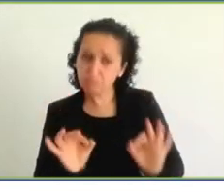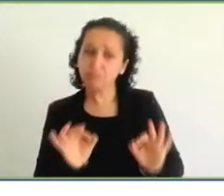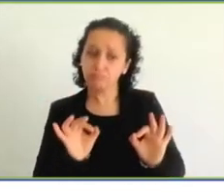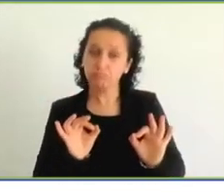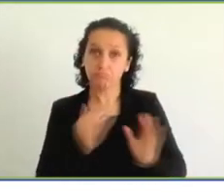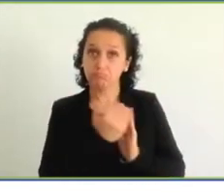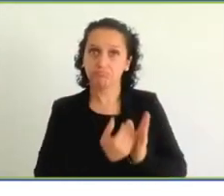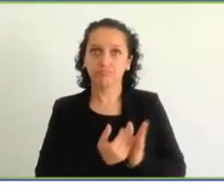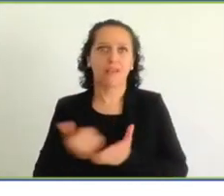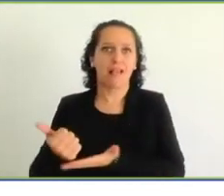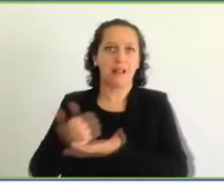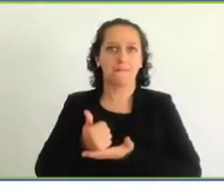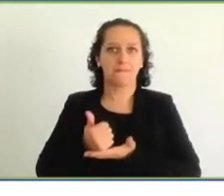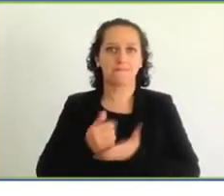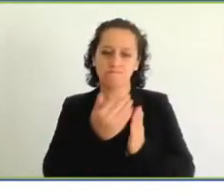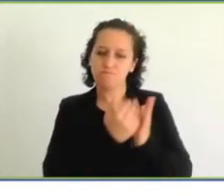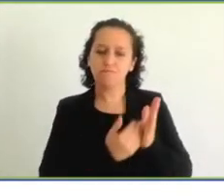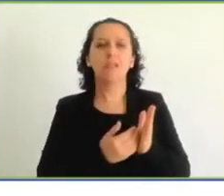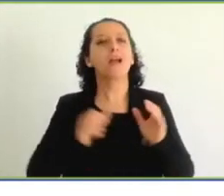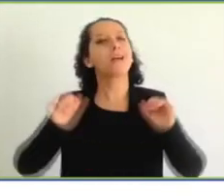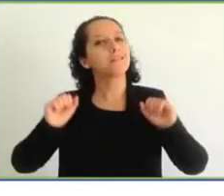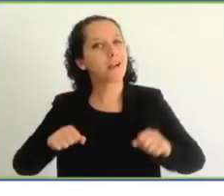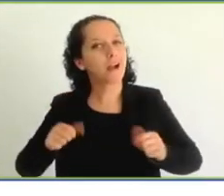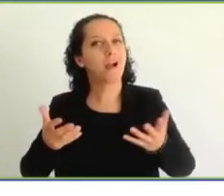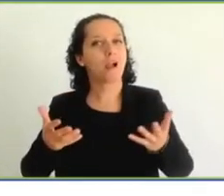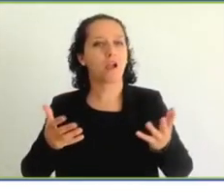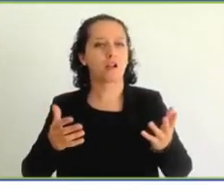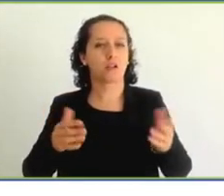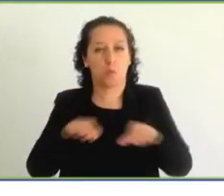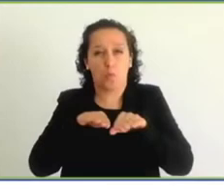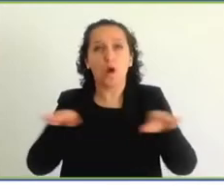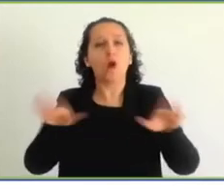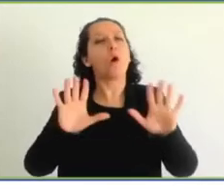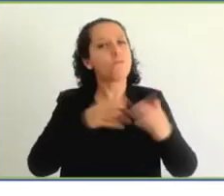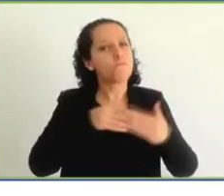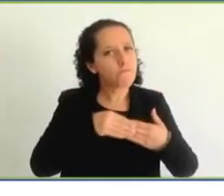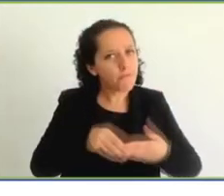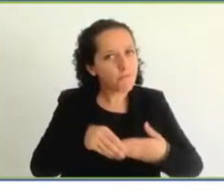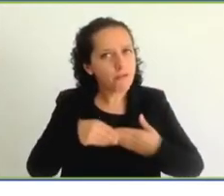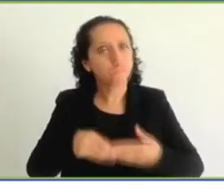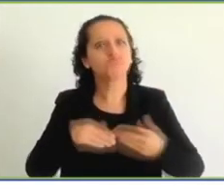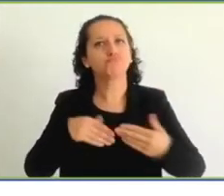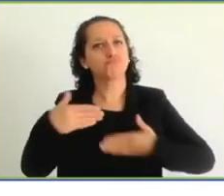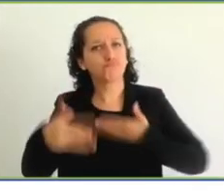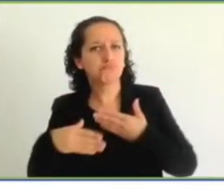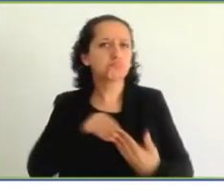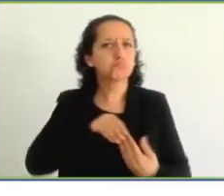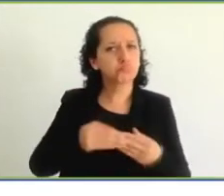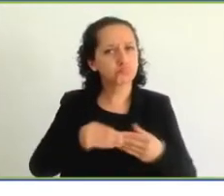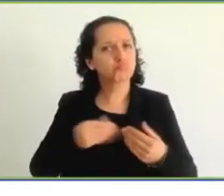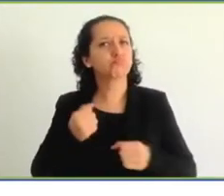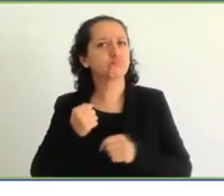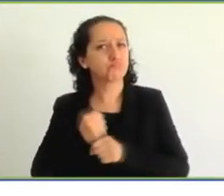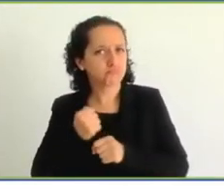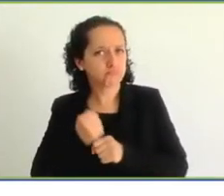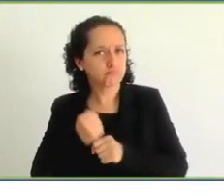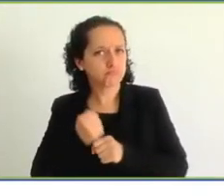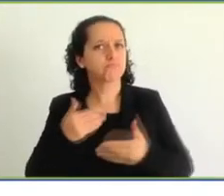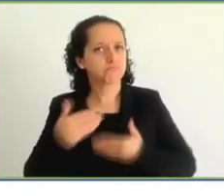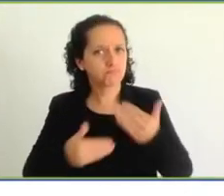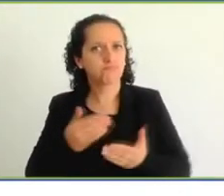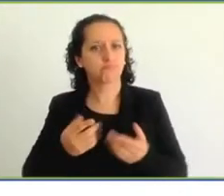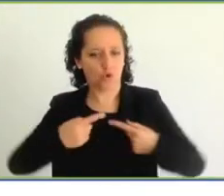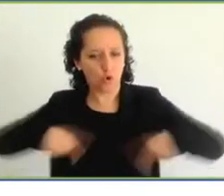yet is very reflective of the ideas and aspirations of the people of our region, as well as the provisions of the